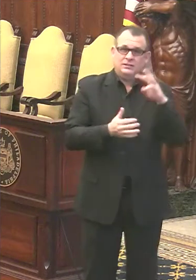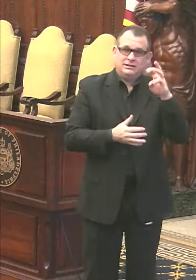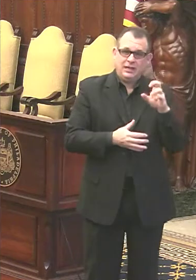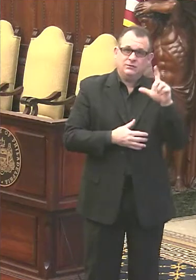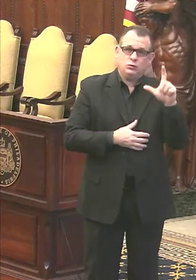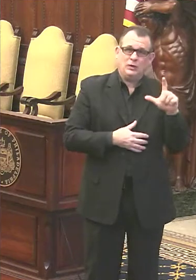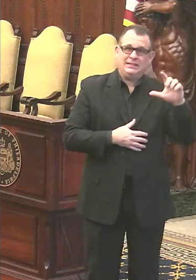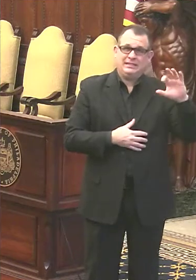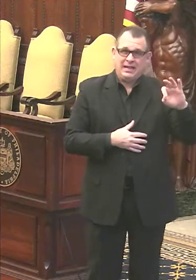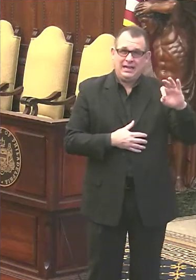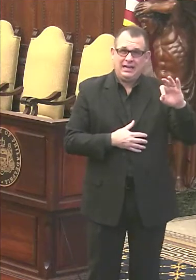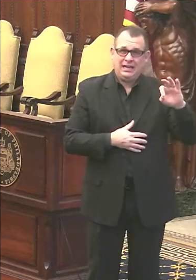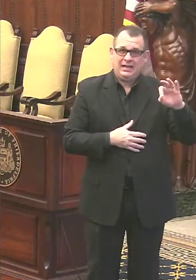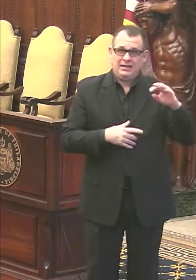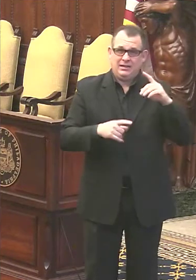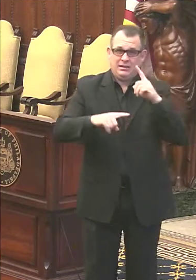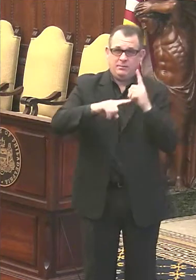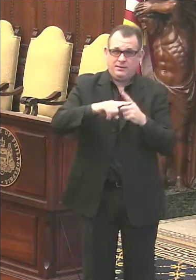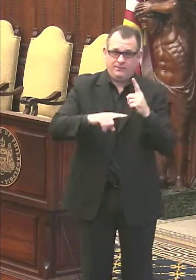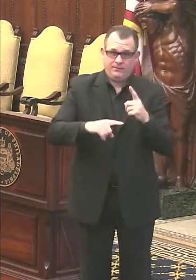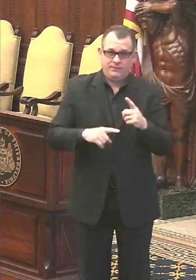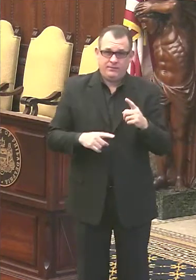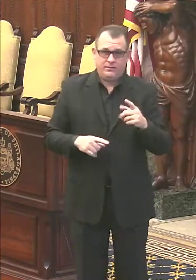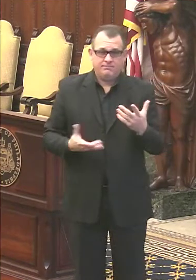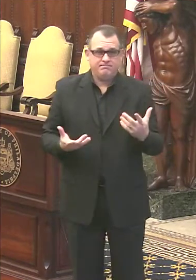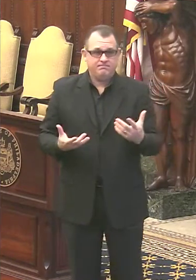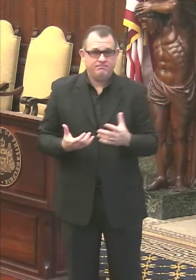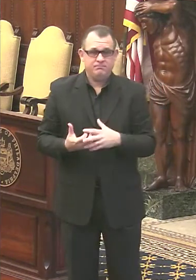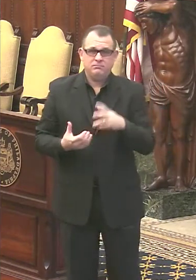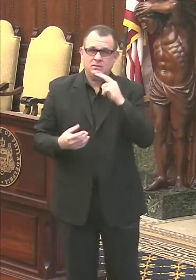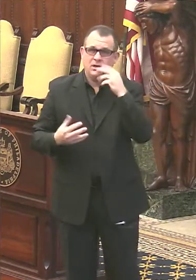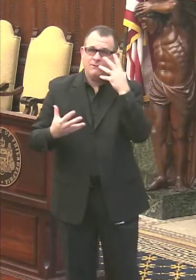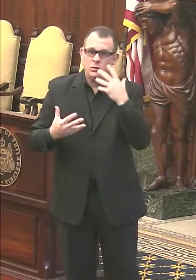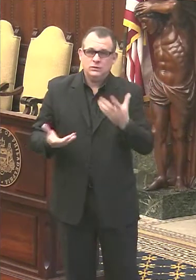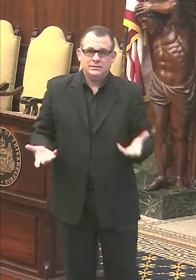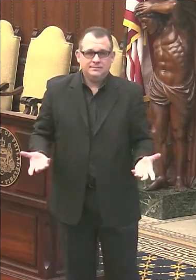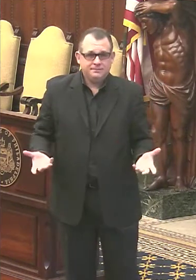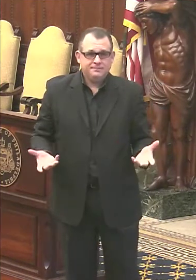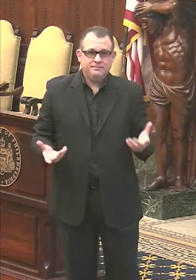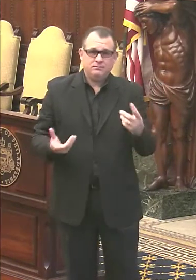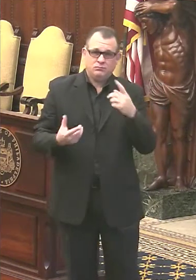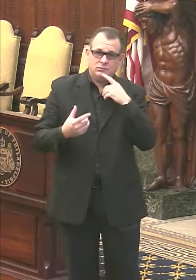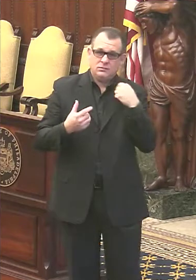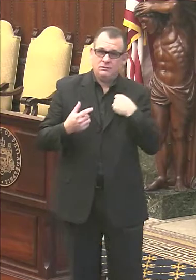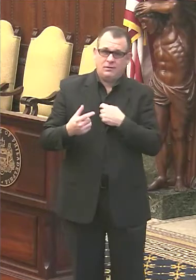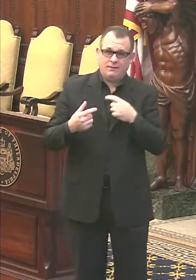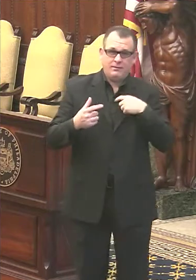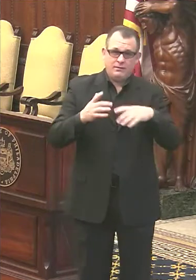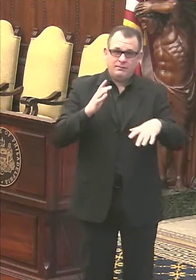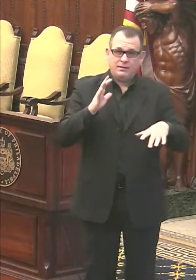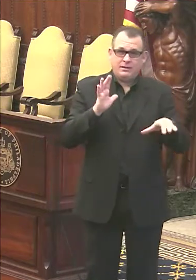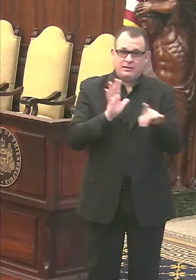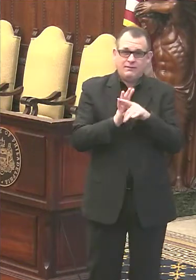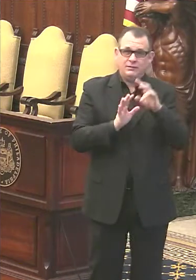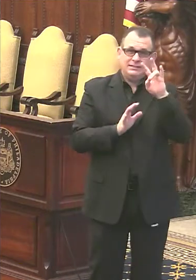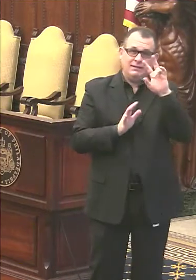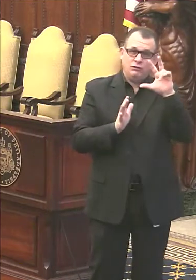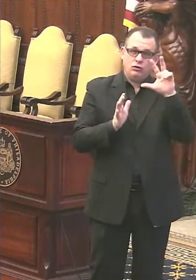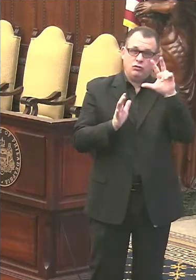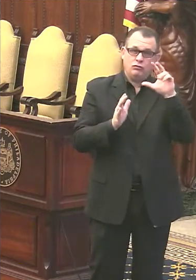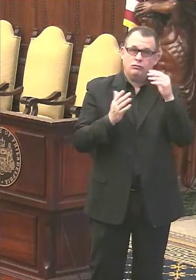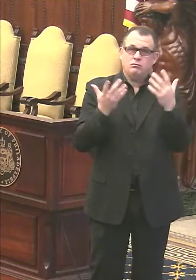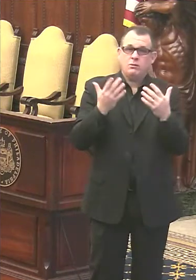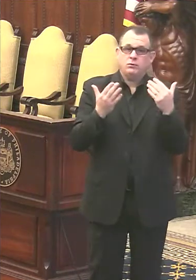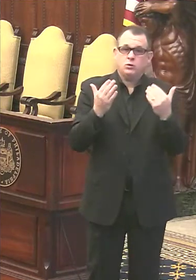100,000 milestone, unfortunately, in the past week. And in addition, we've identified 73 new probable cases by the rapid antigen